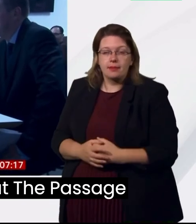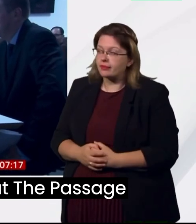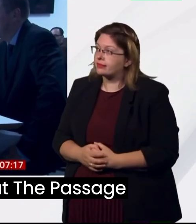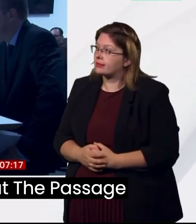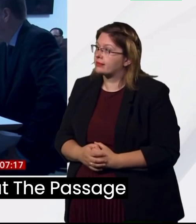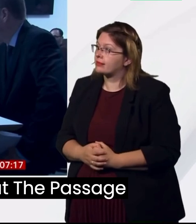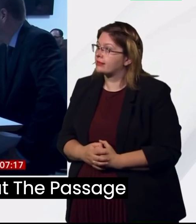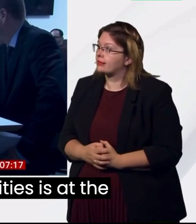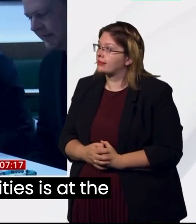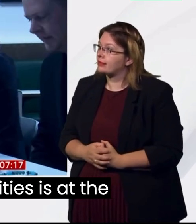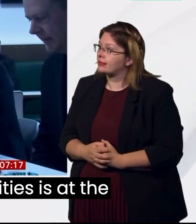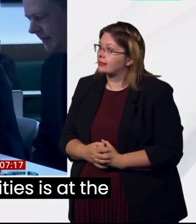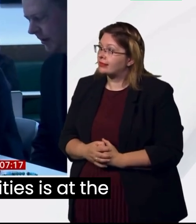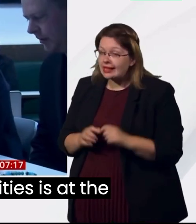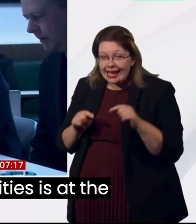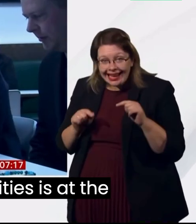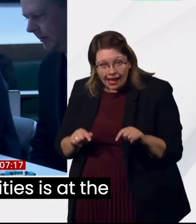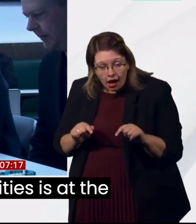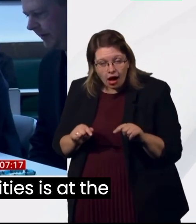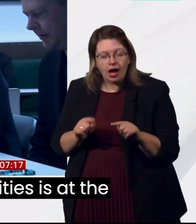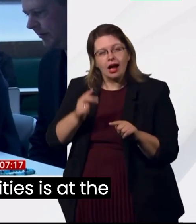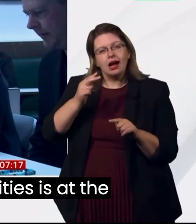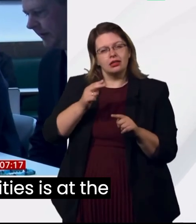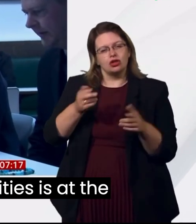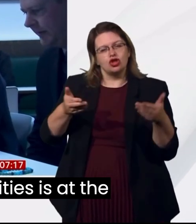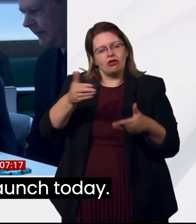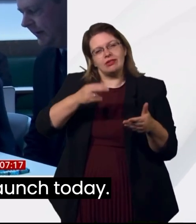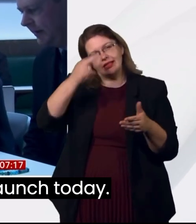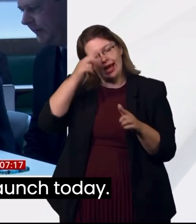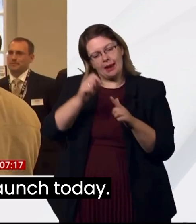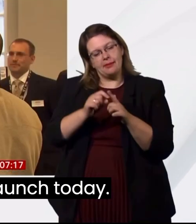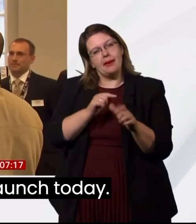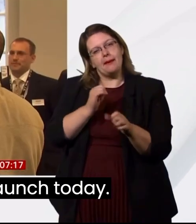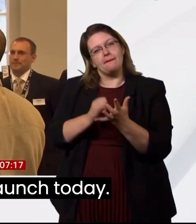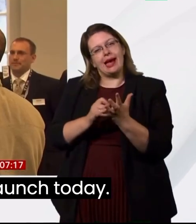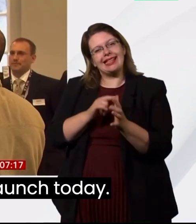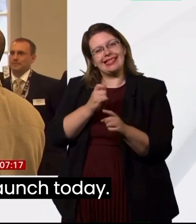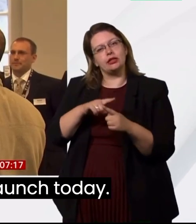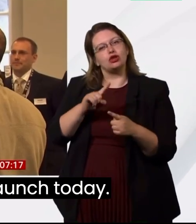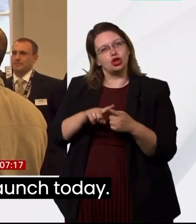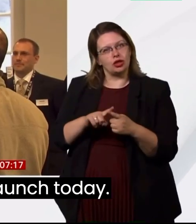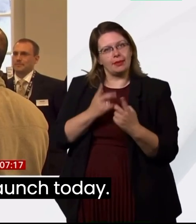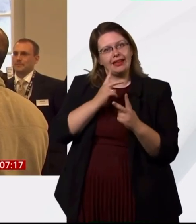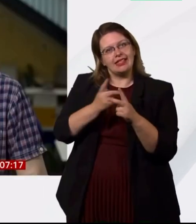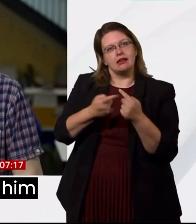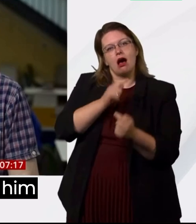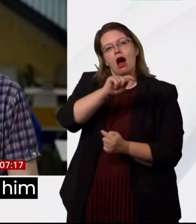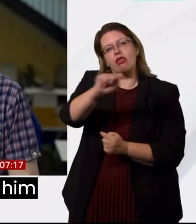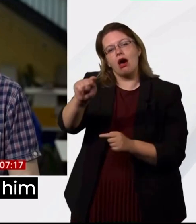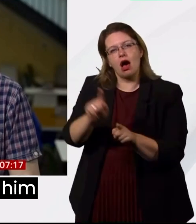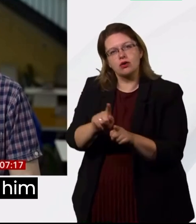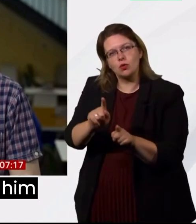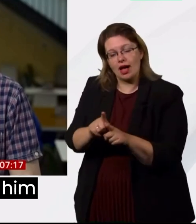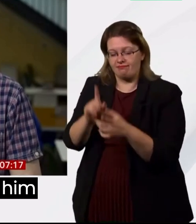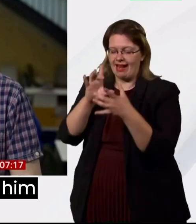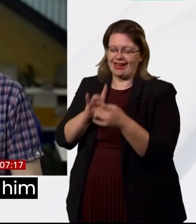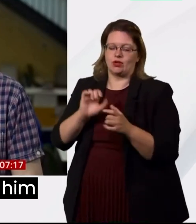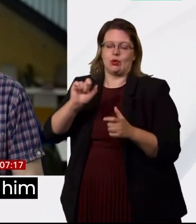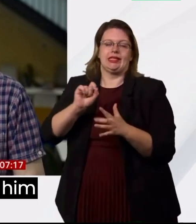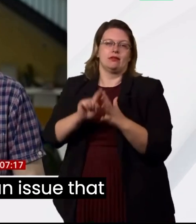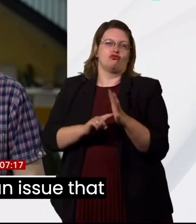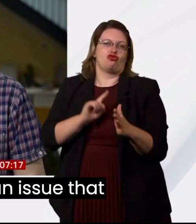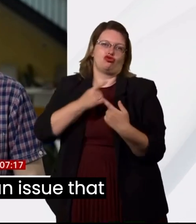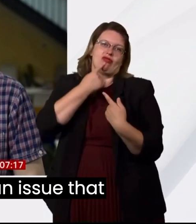learnt at the passage and other homeless charities is at the heart of the project he'll launch today. My experience of